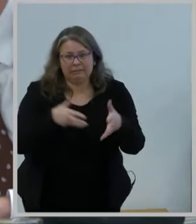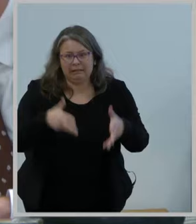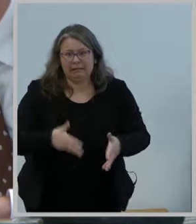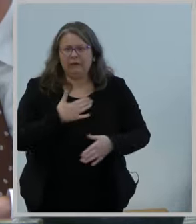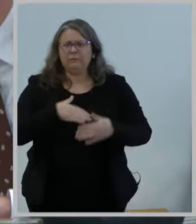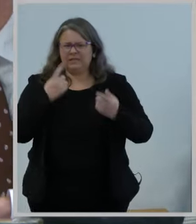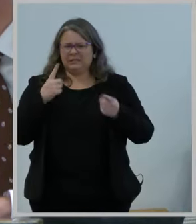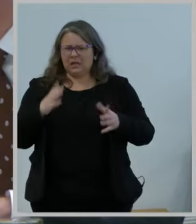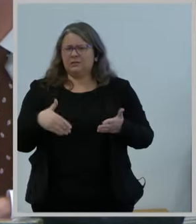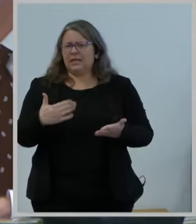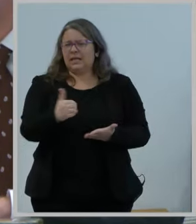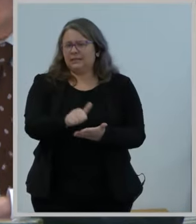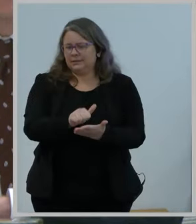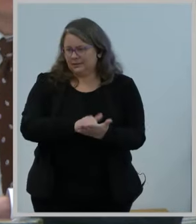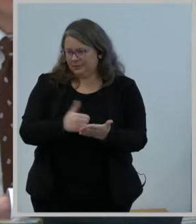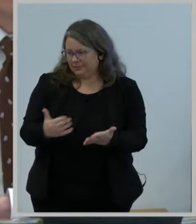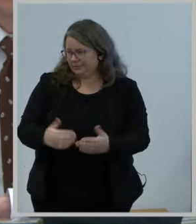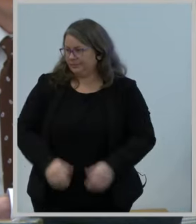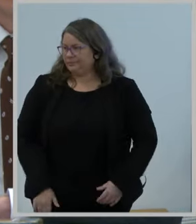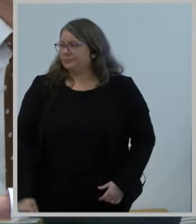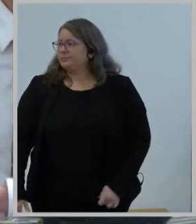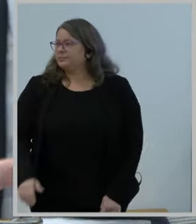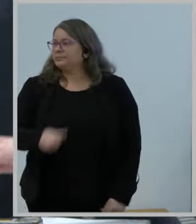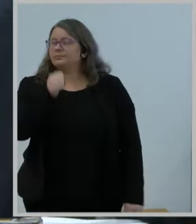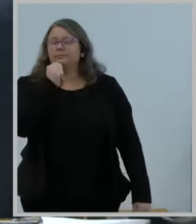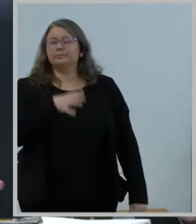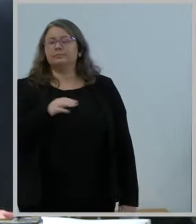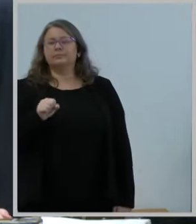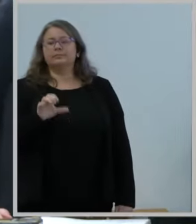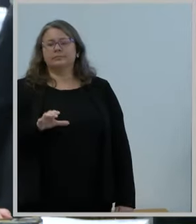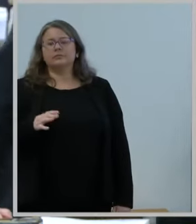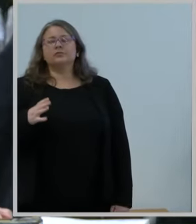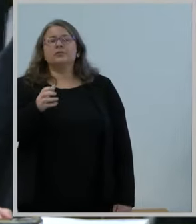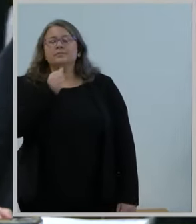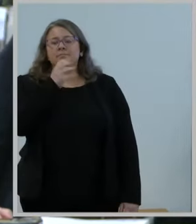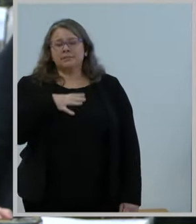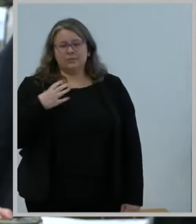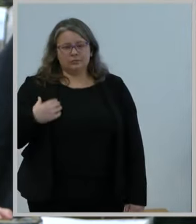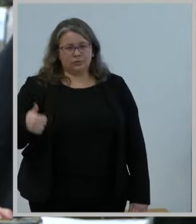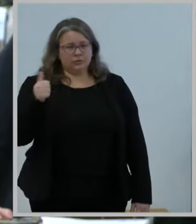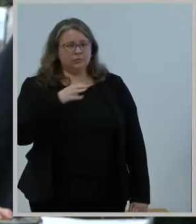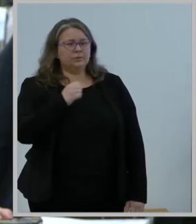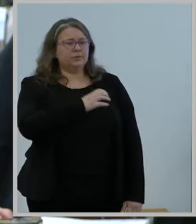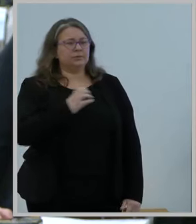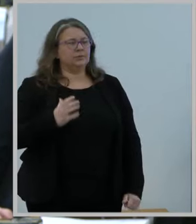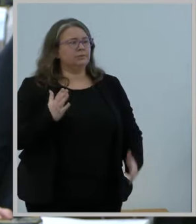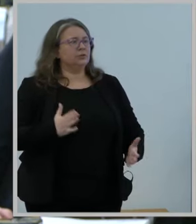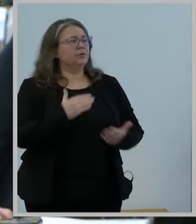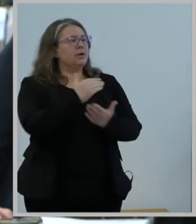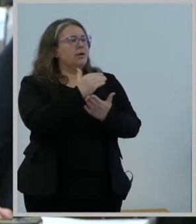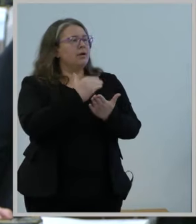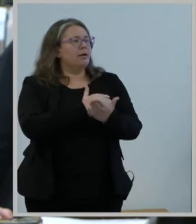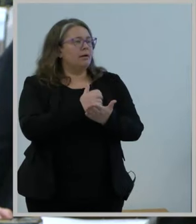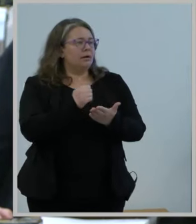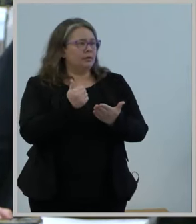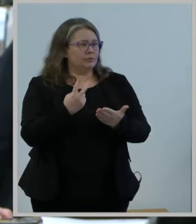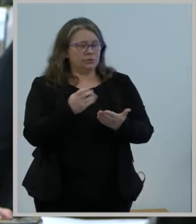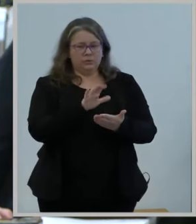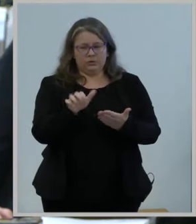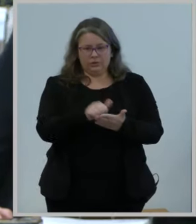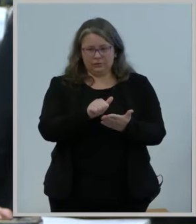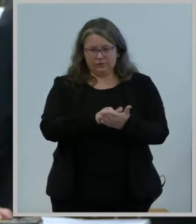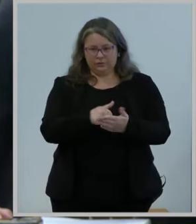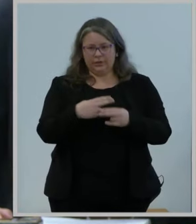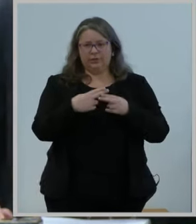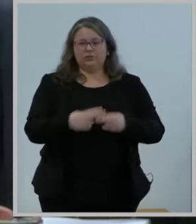Madam Chairwoman and Commissioners, item two on your agenda is titled Modernizing the E-Rate Program for Schools